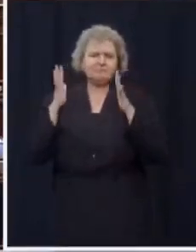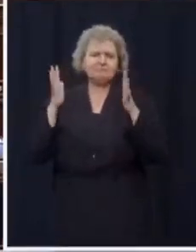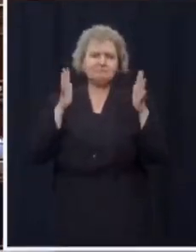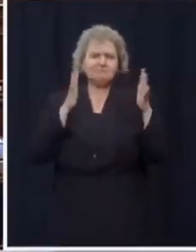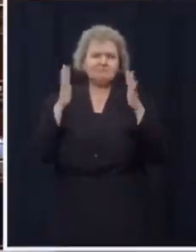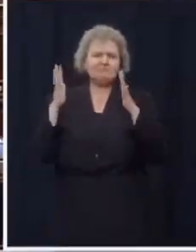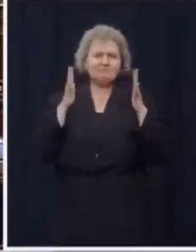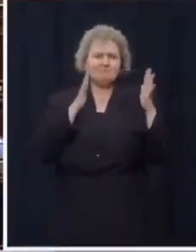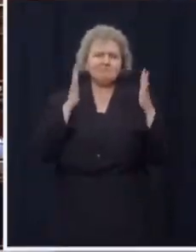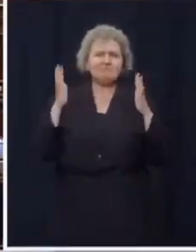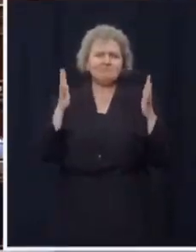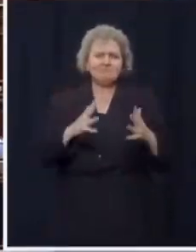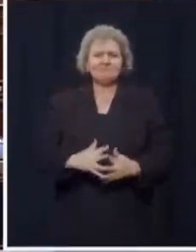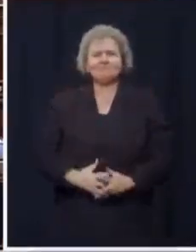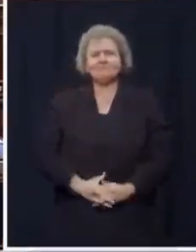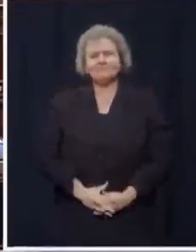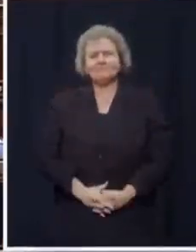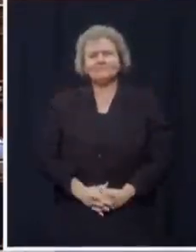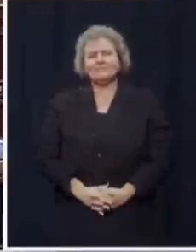Hang on.